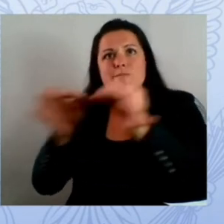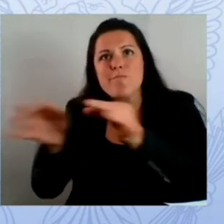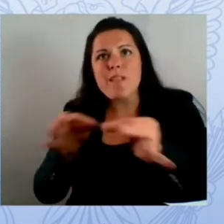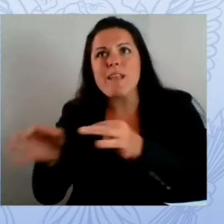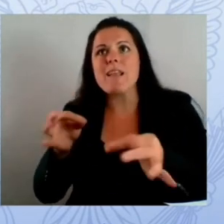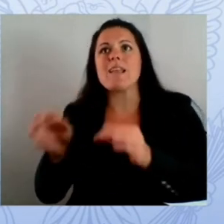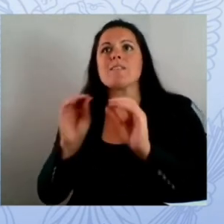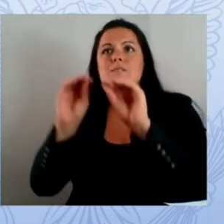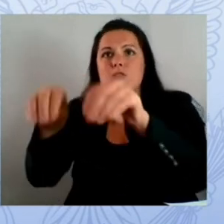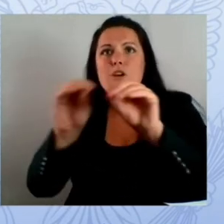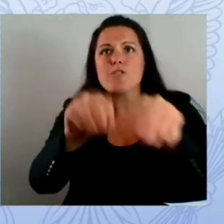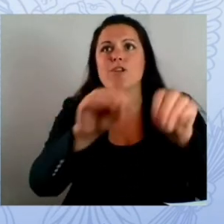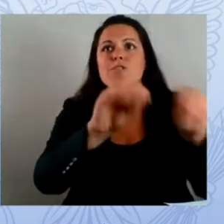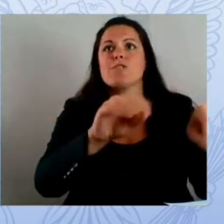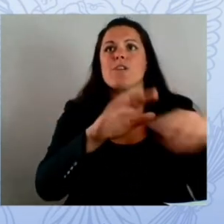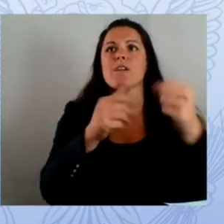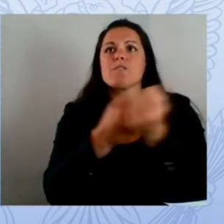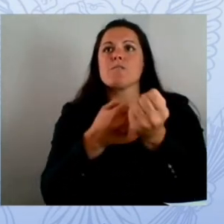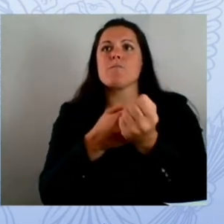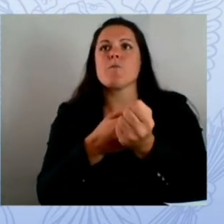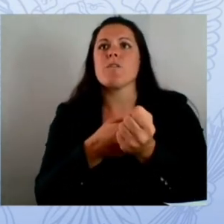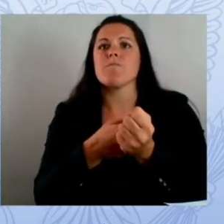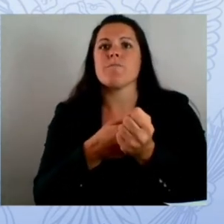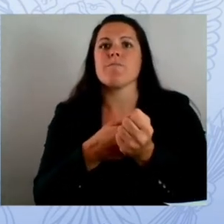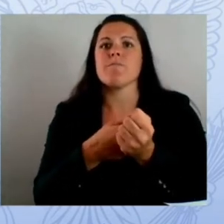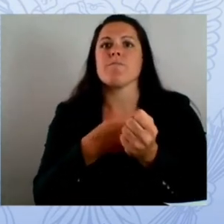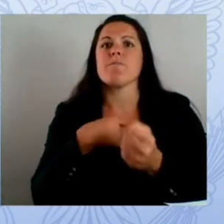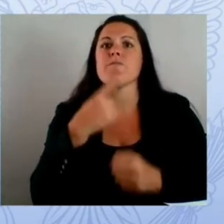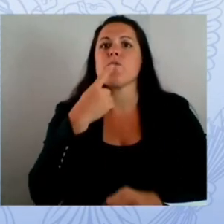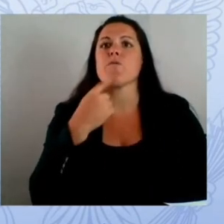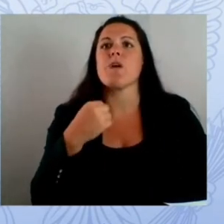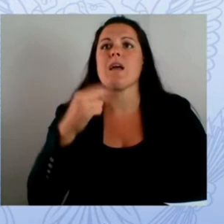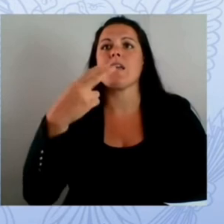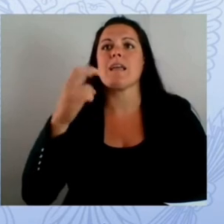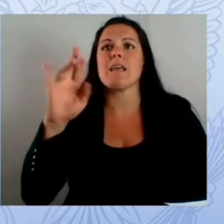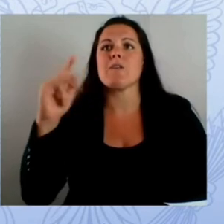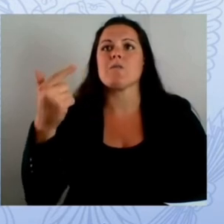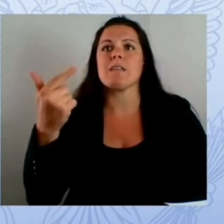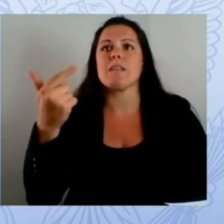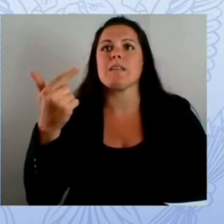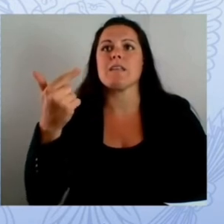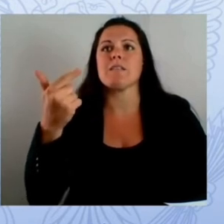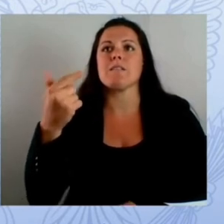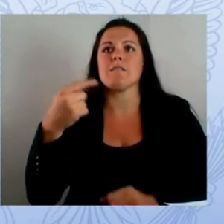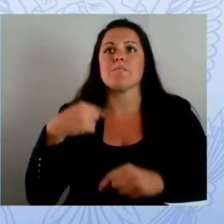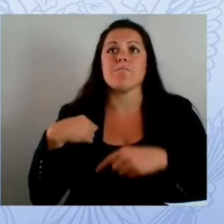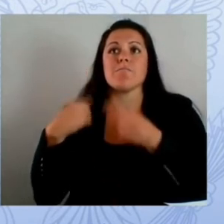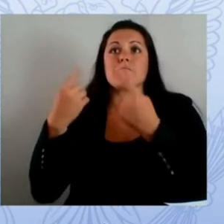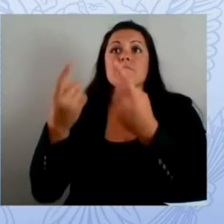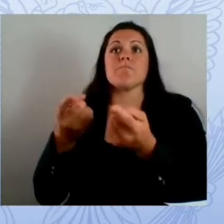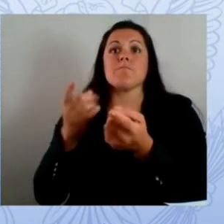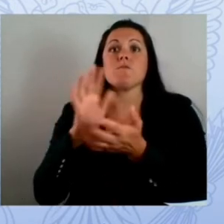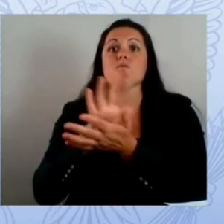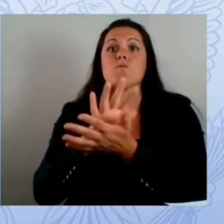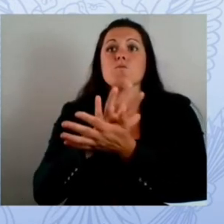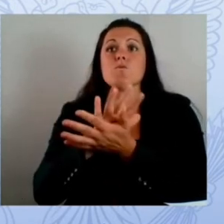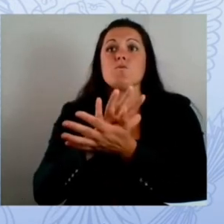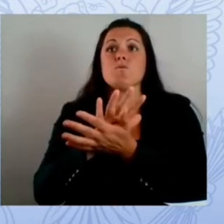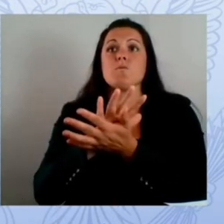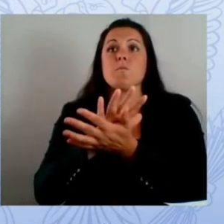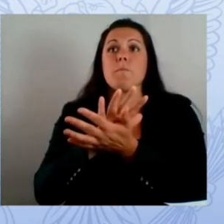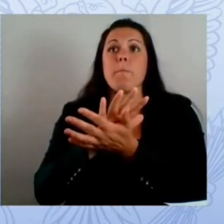school districts county office and charter schools implement this platform so today we've got over 221 000